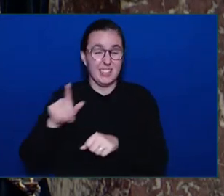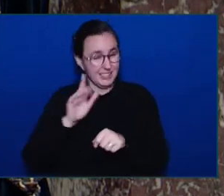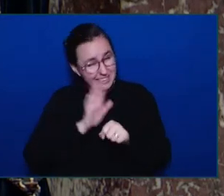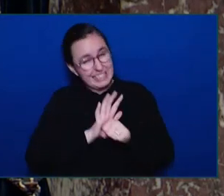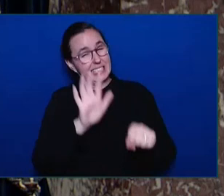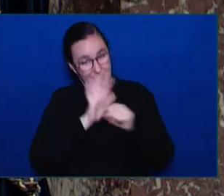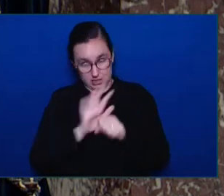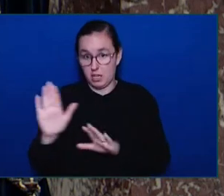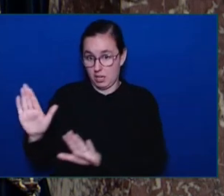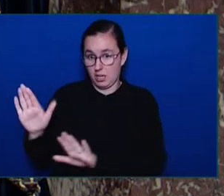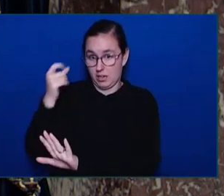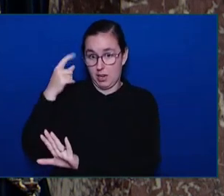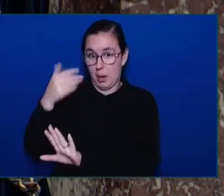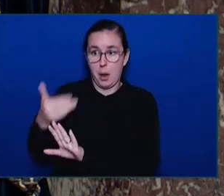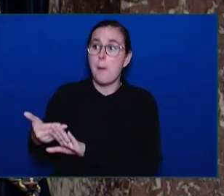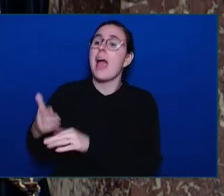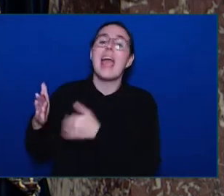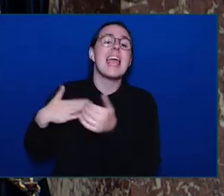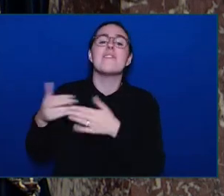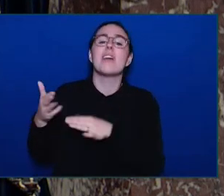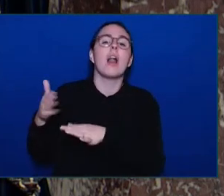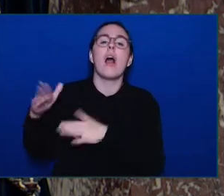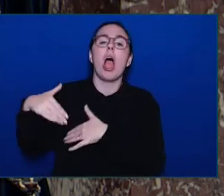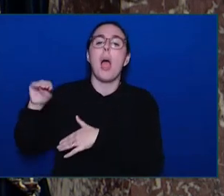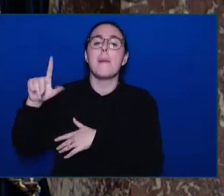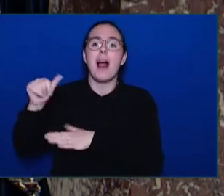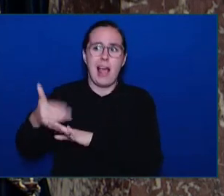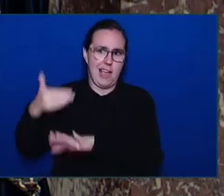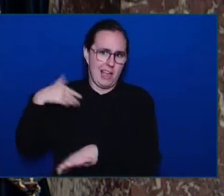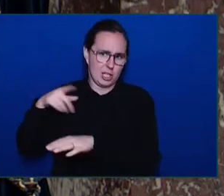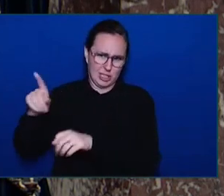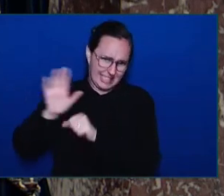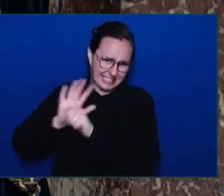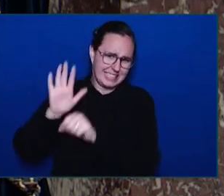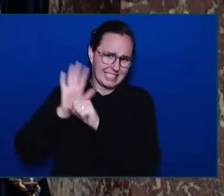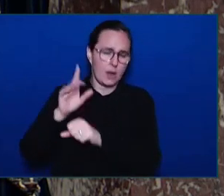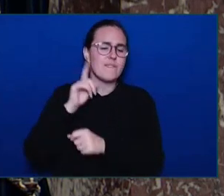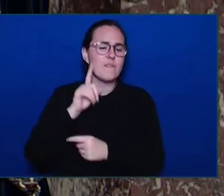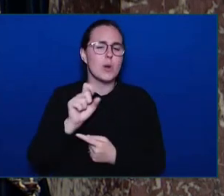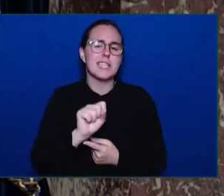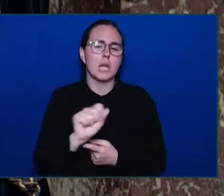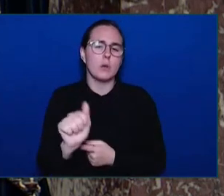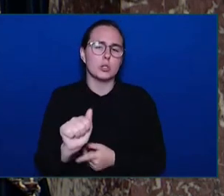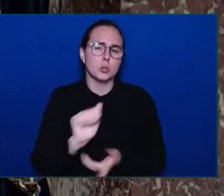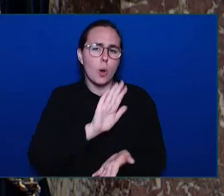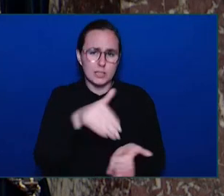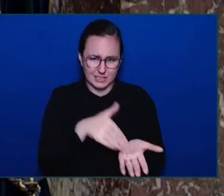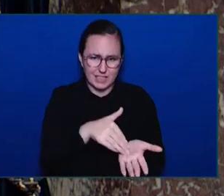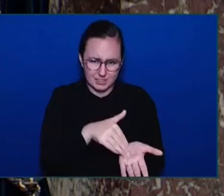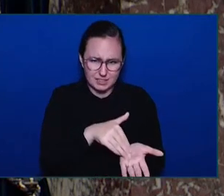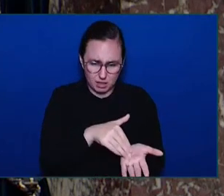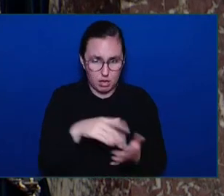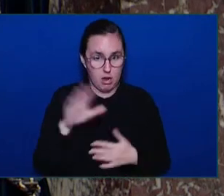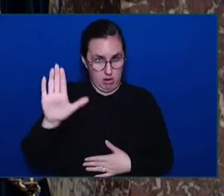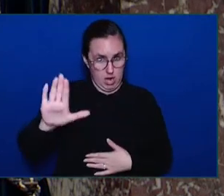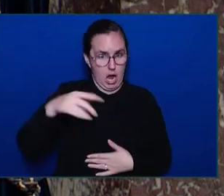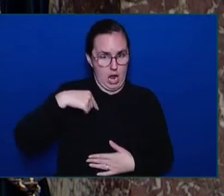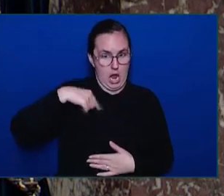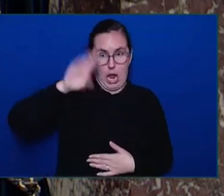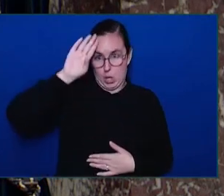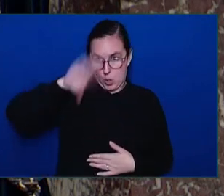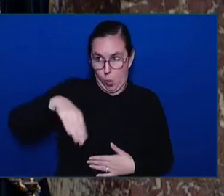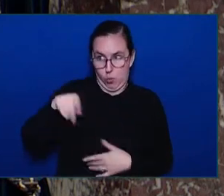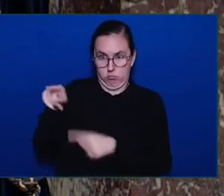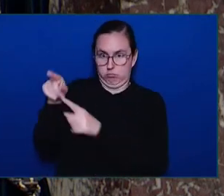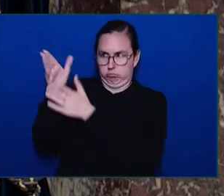assault centres. Certainly, I know there's gratitude for that. But unfortunately, it doesn't appear, Mr.